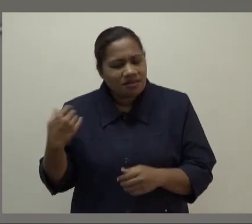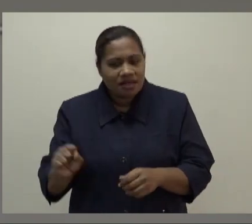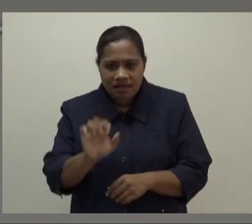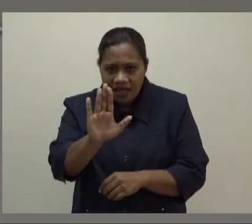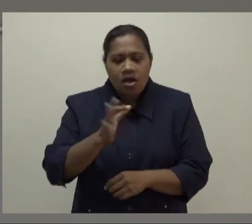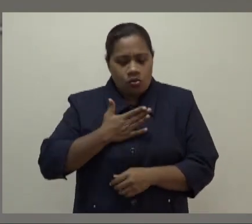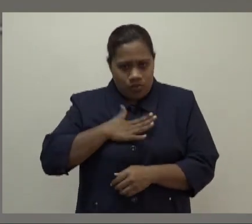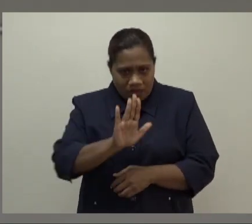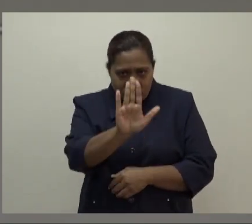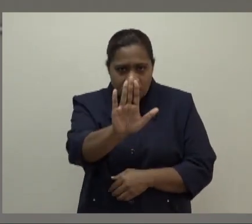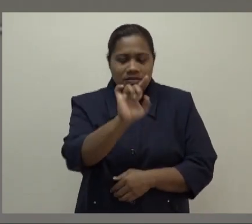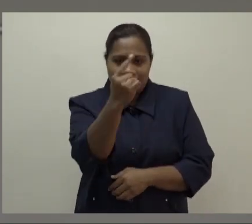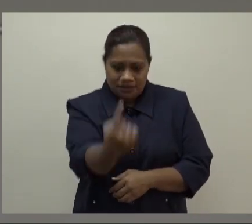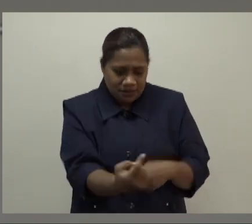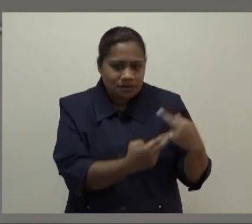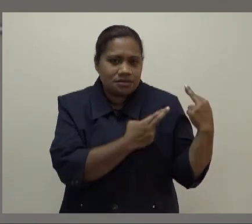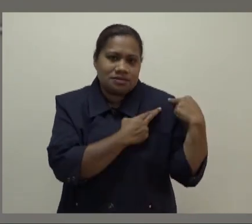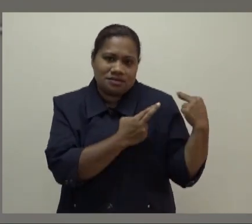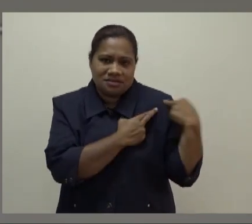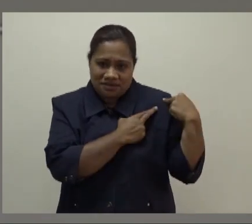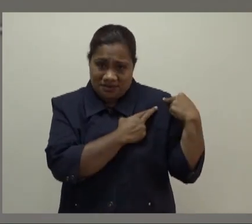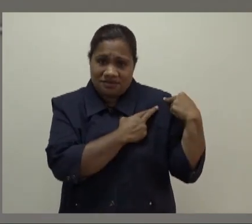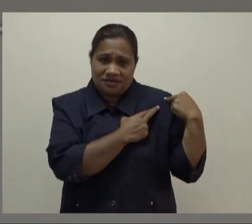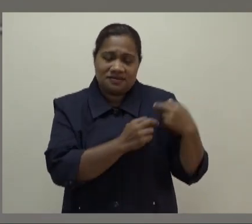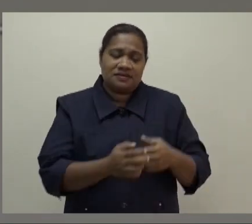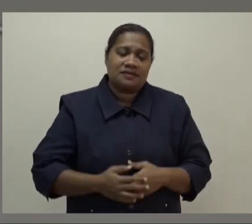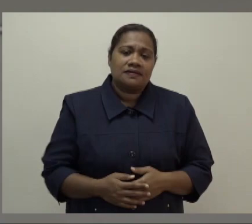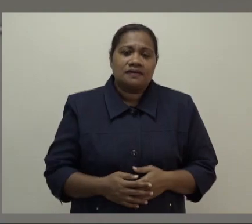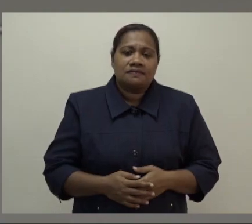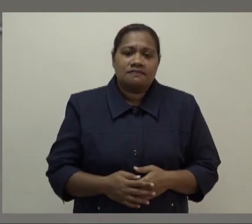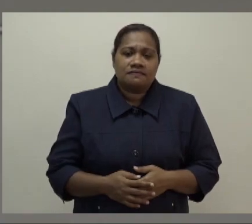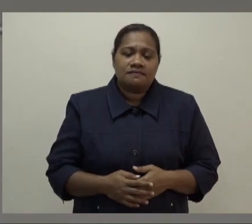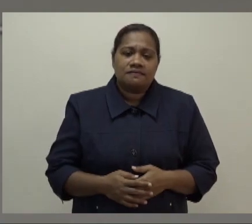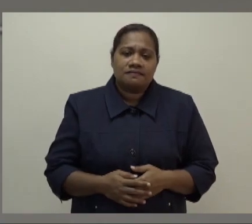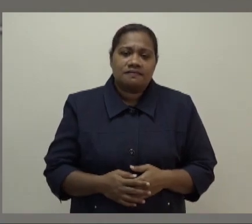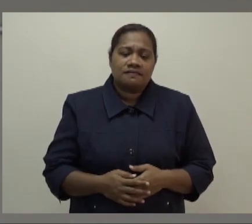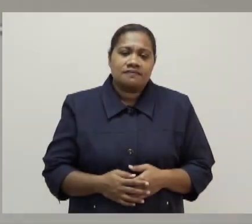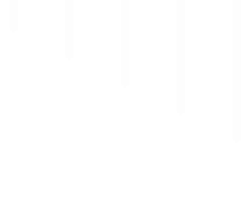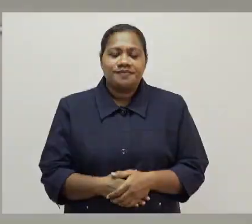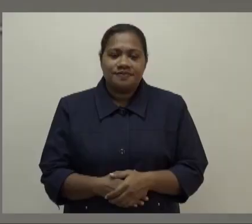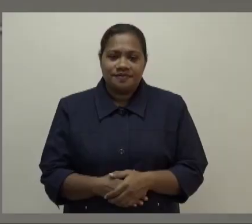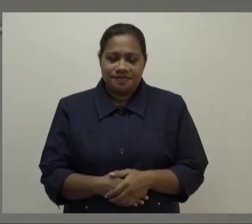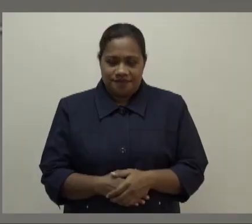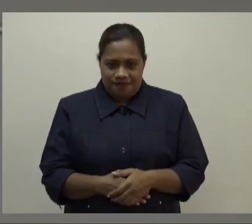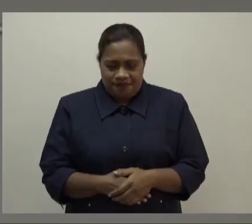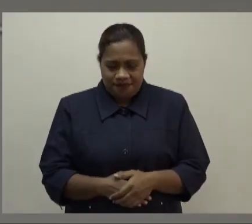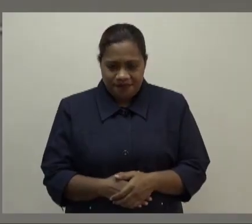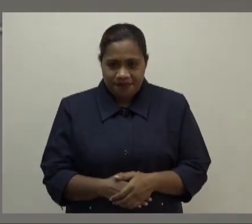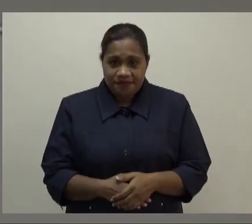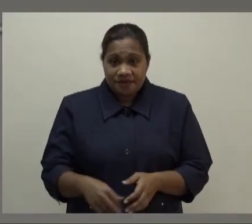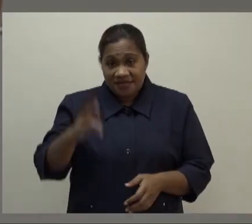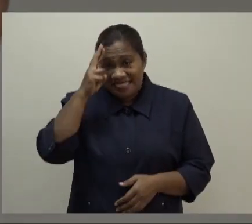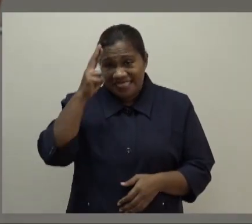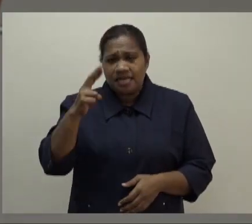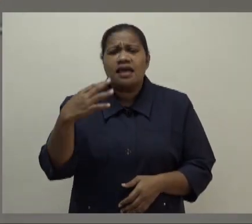and about honesty and integrity in following the rules. Thank you. So there's